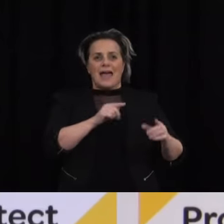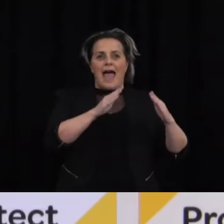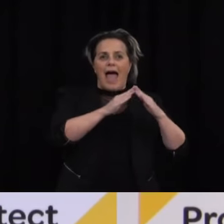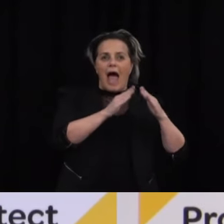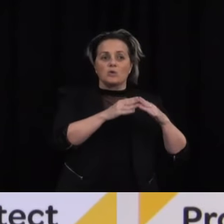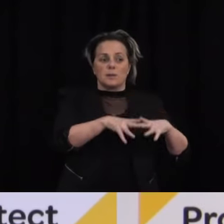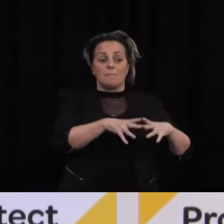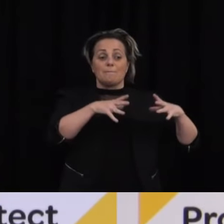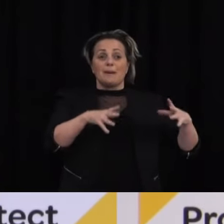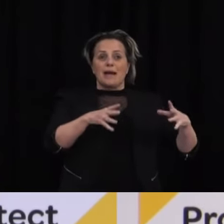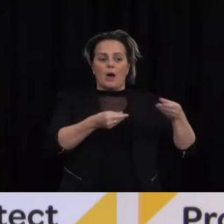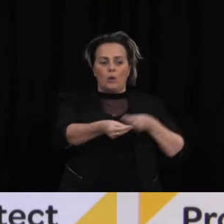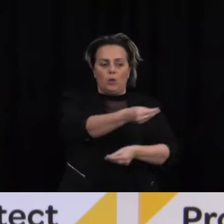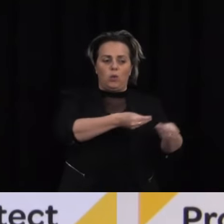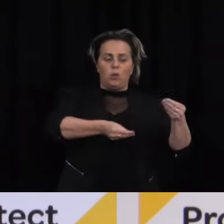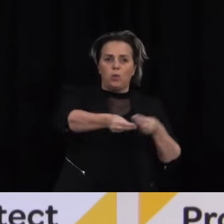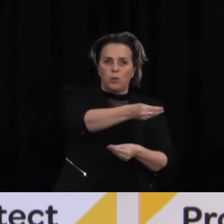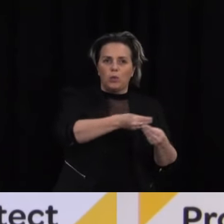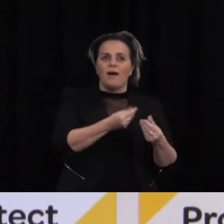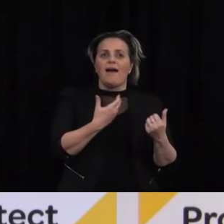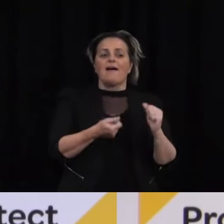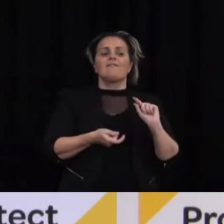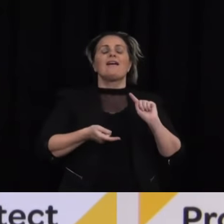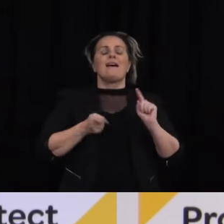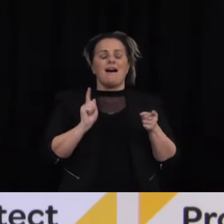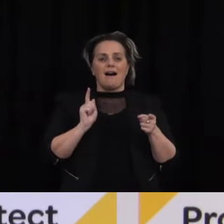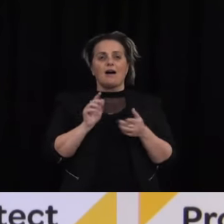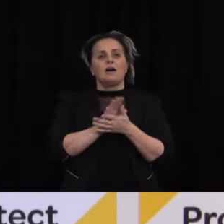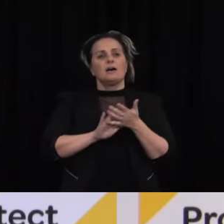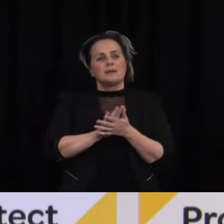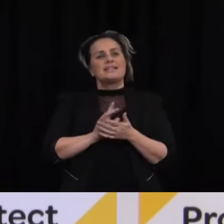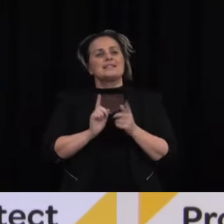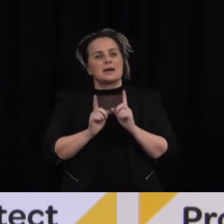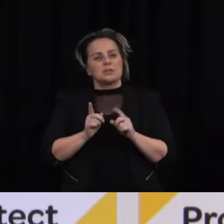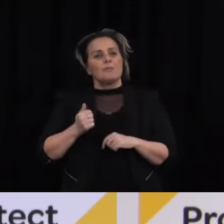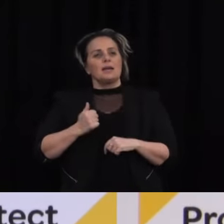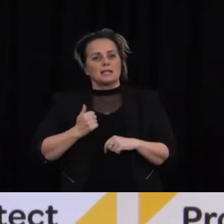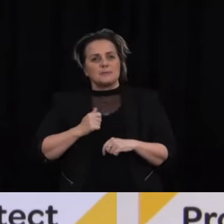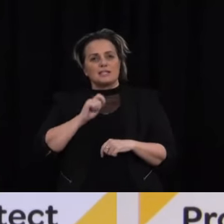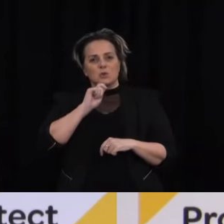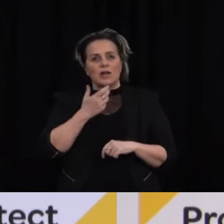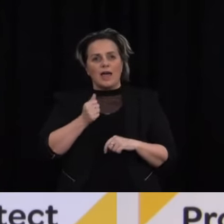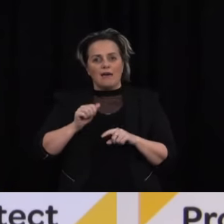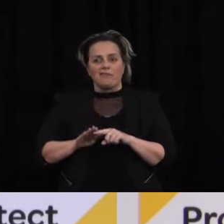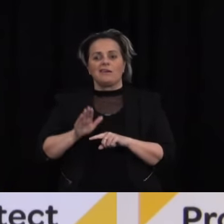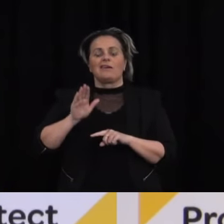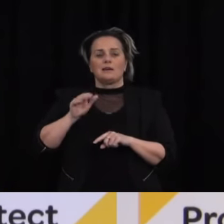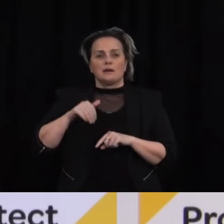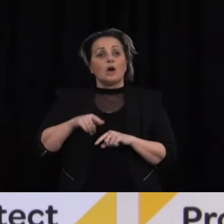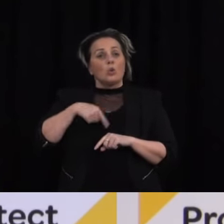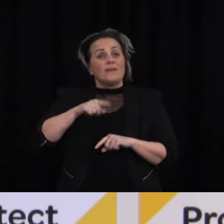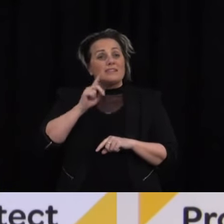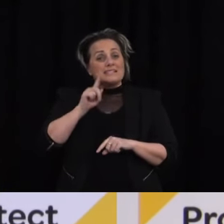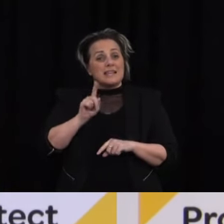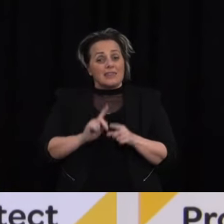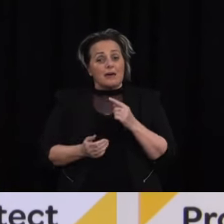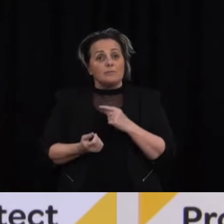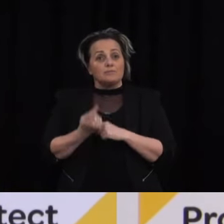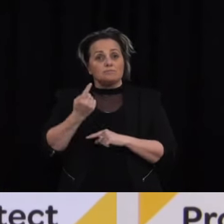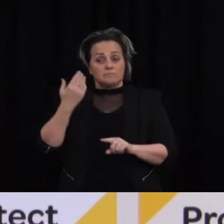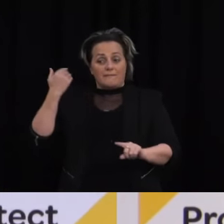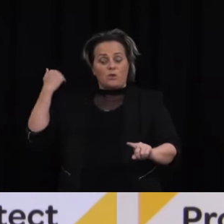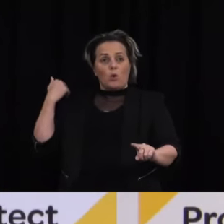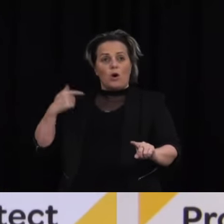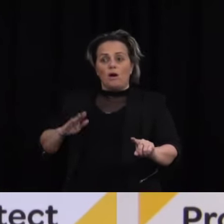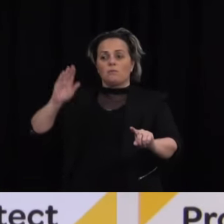households for example and so we do expect from time to time that there will be blips. Now we have seen blips already in this outbreak